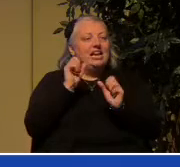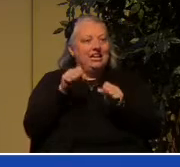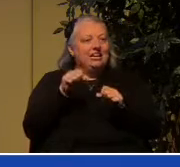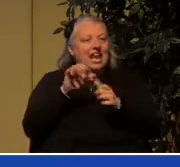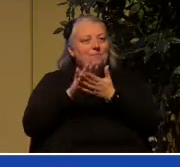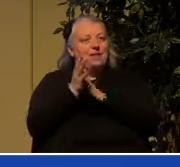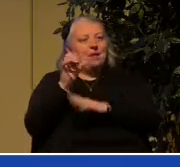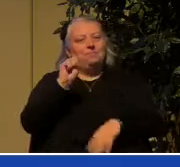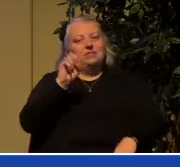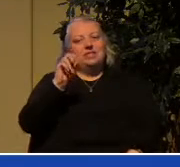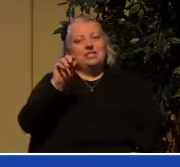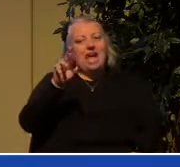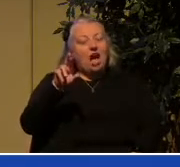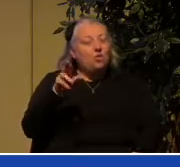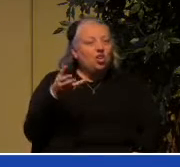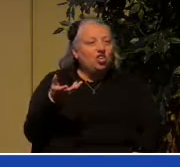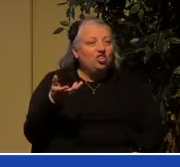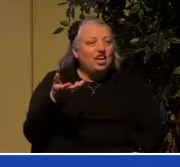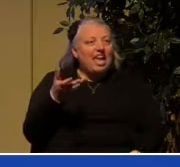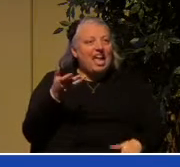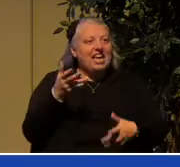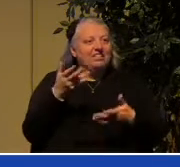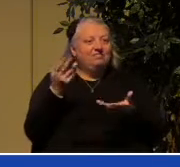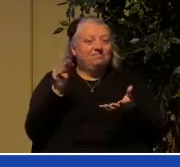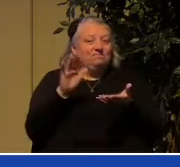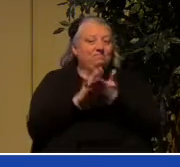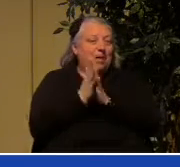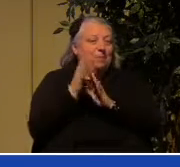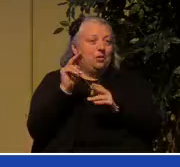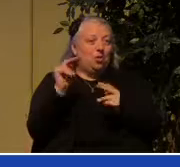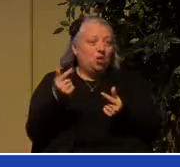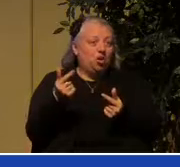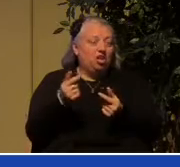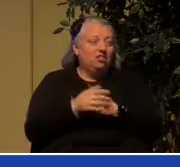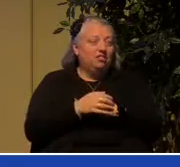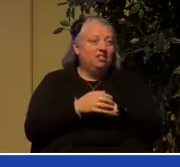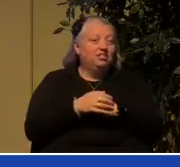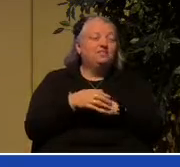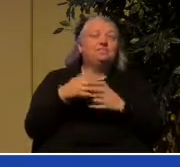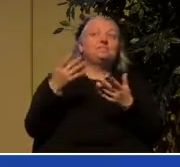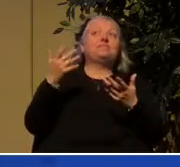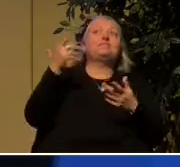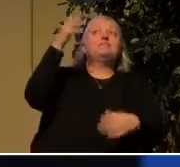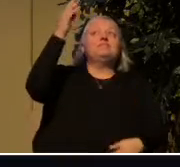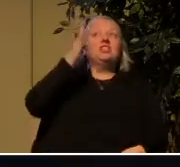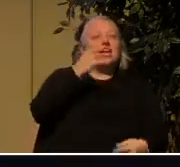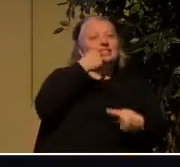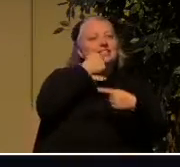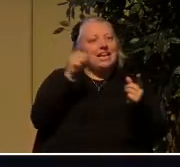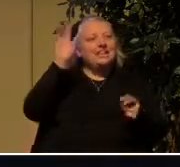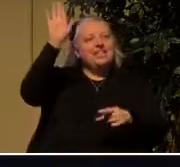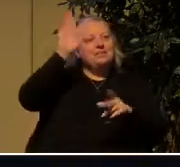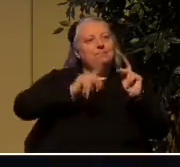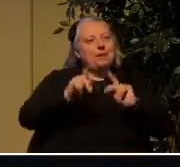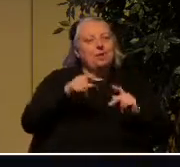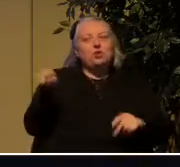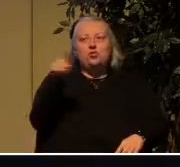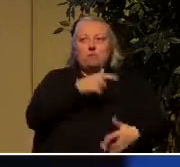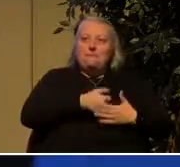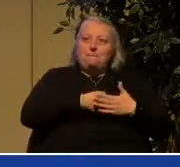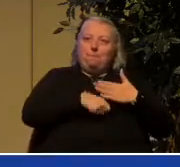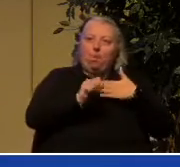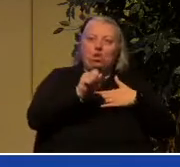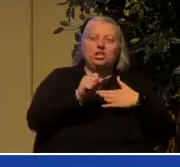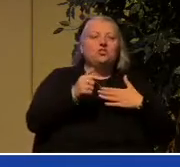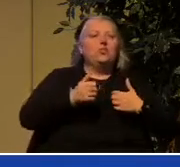and tears. But God says to his people, you've been born to a living hope through the resurrection of Jesus from the dead. He is